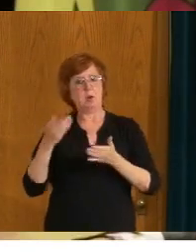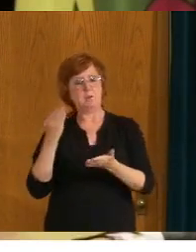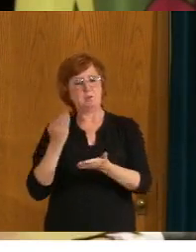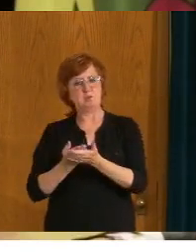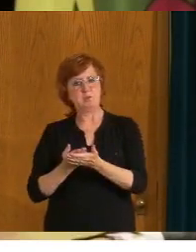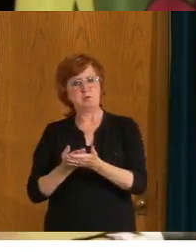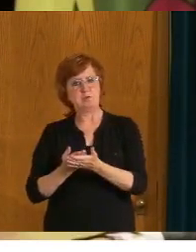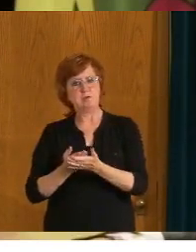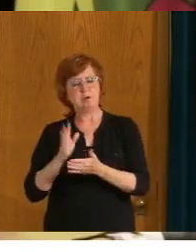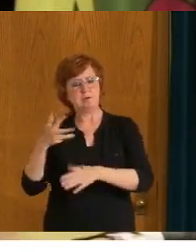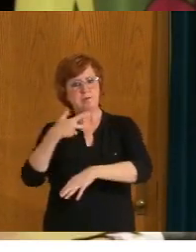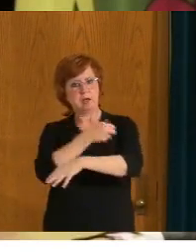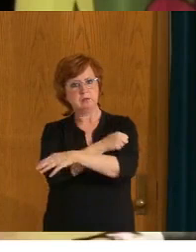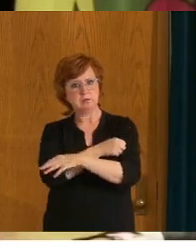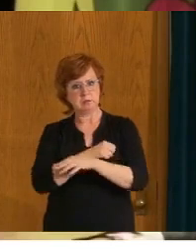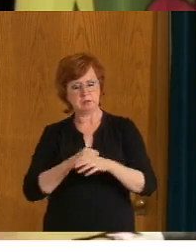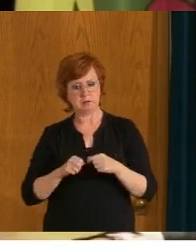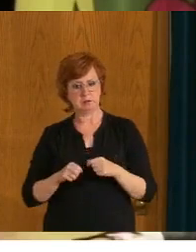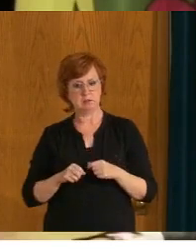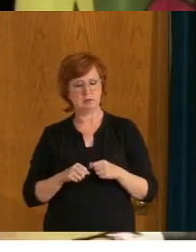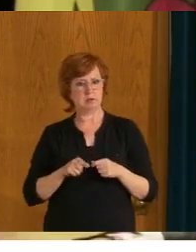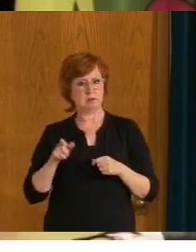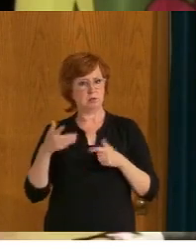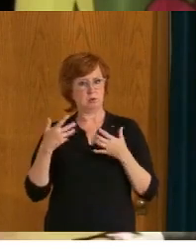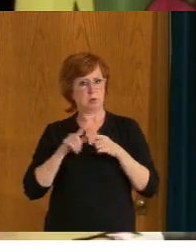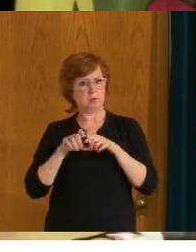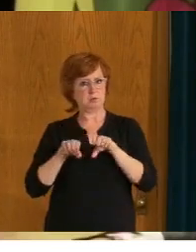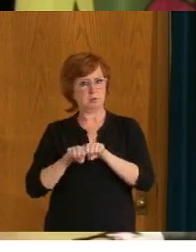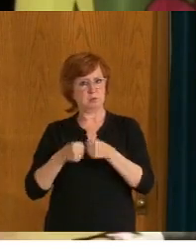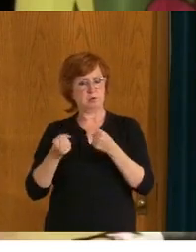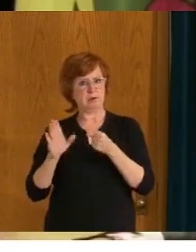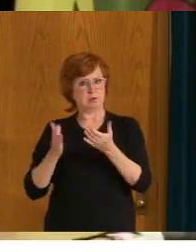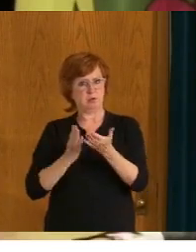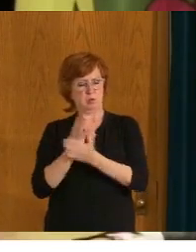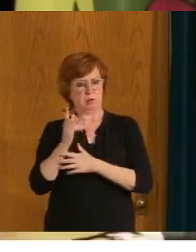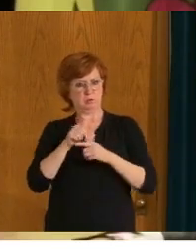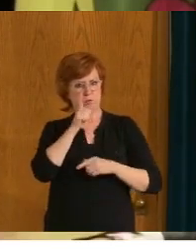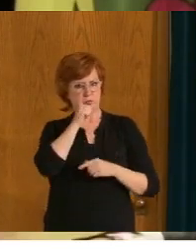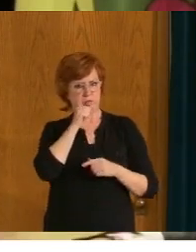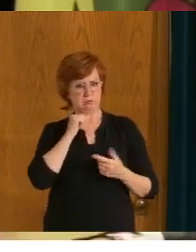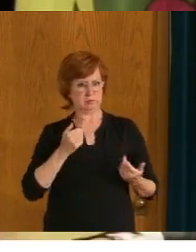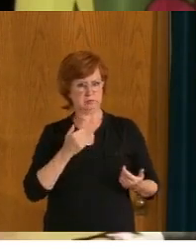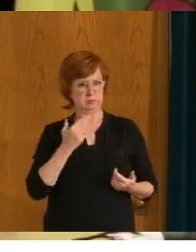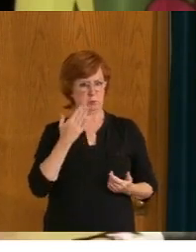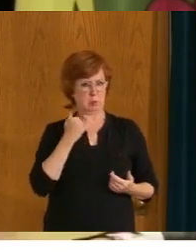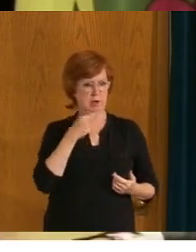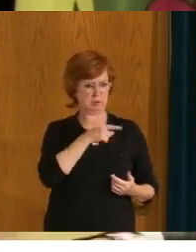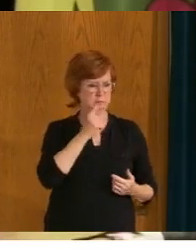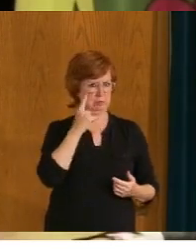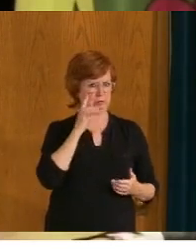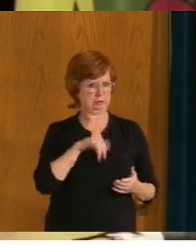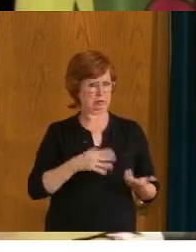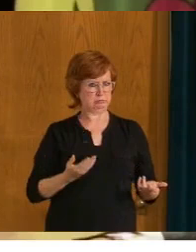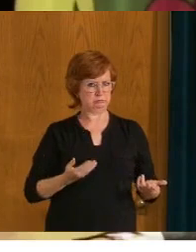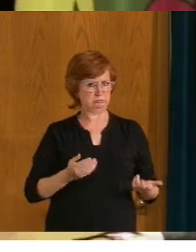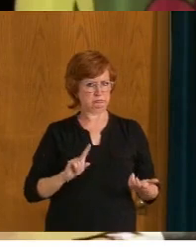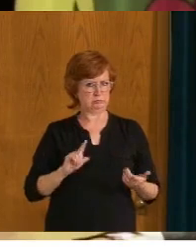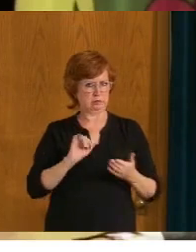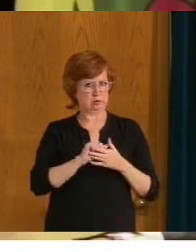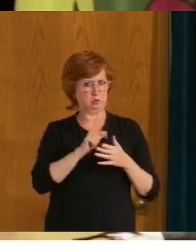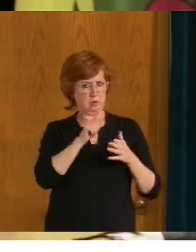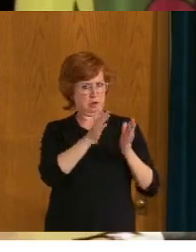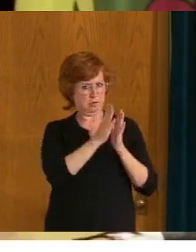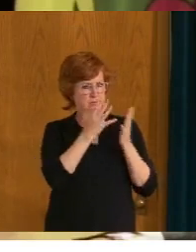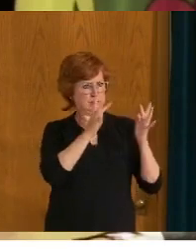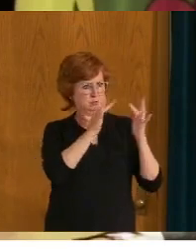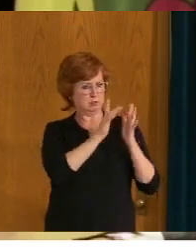to that conclusion. Did you seek a legal opinion of some kind? Because it does seem like this is something that's being done elsewhere, particularly Winnipeg.